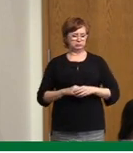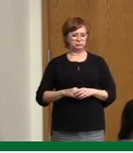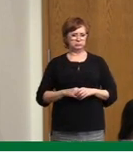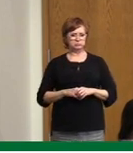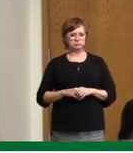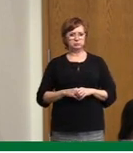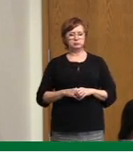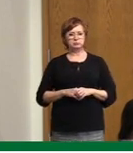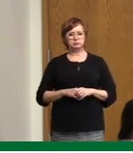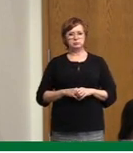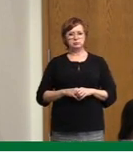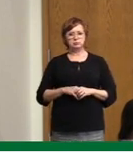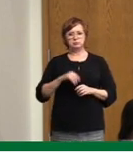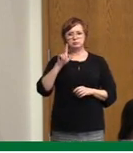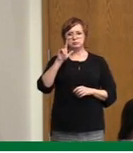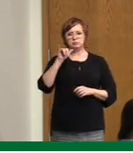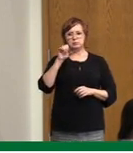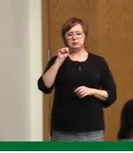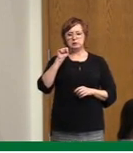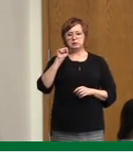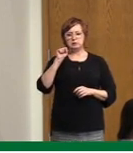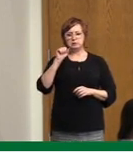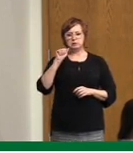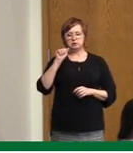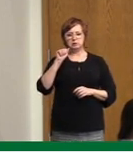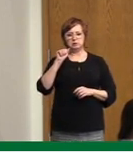We have Lisa Schick with CJME.